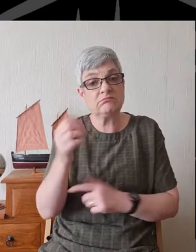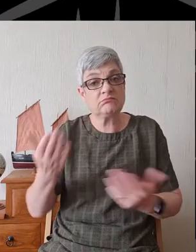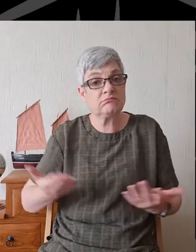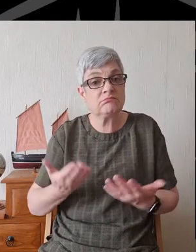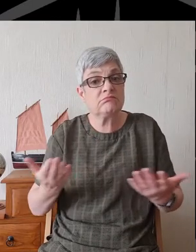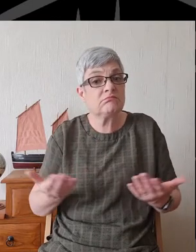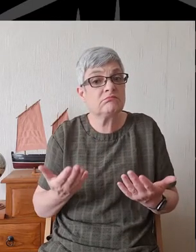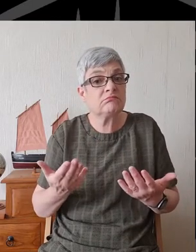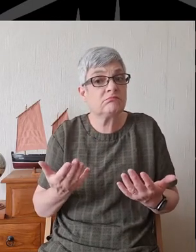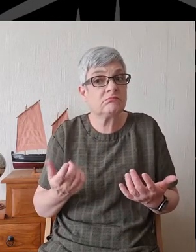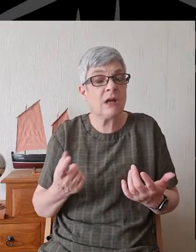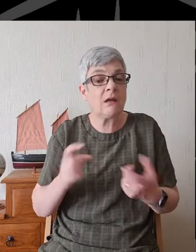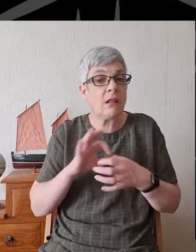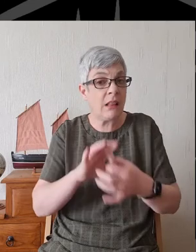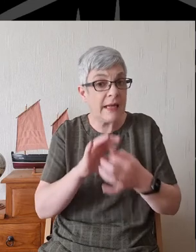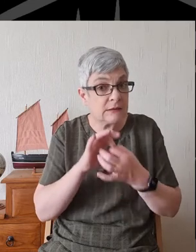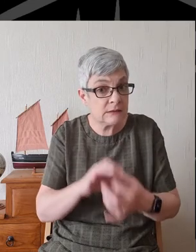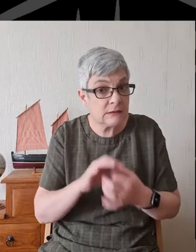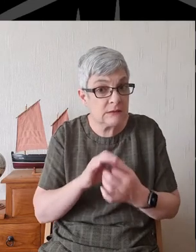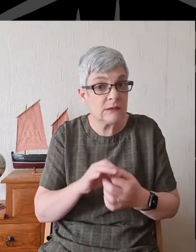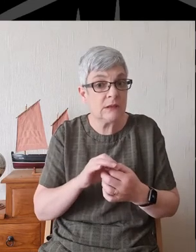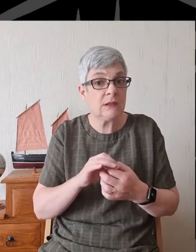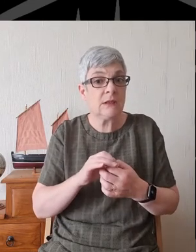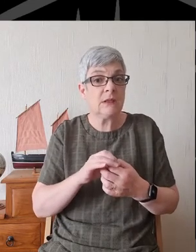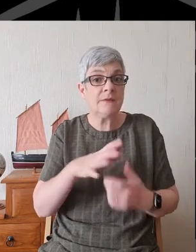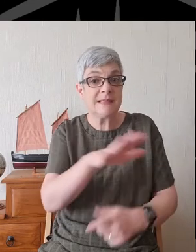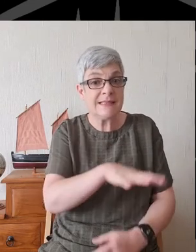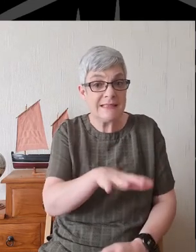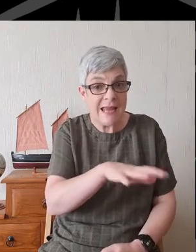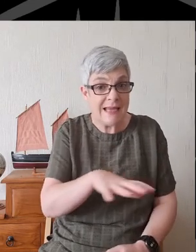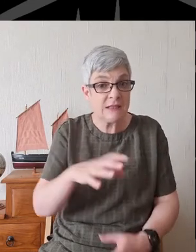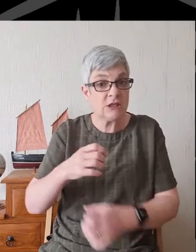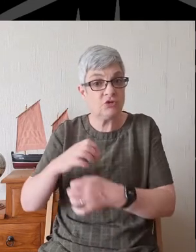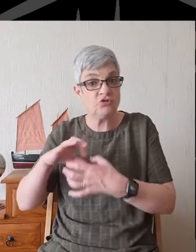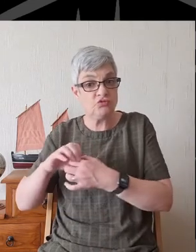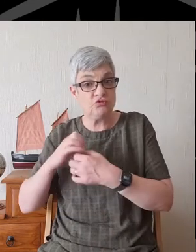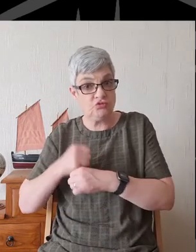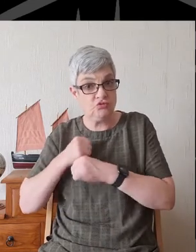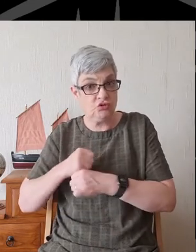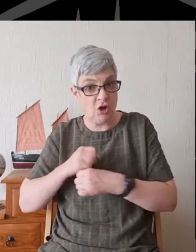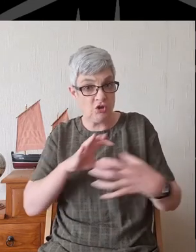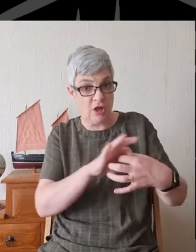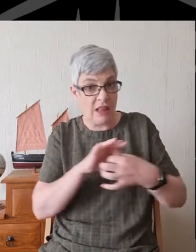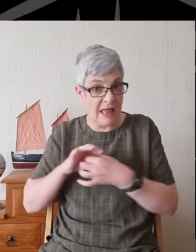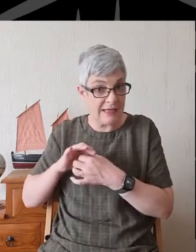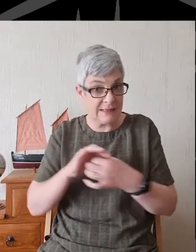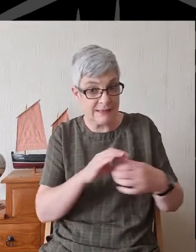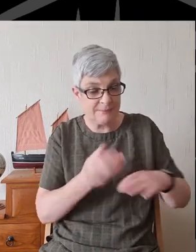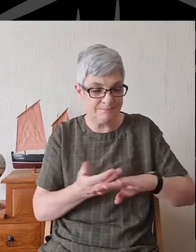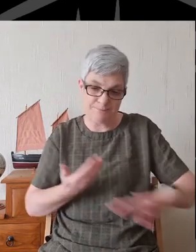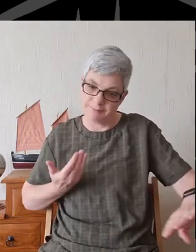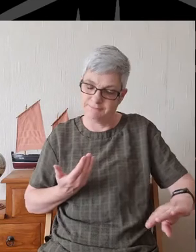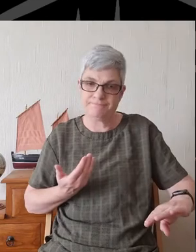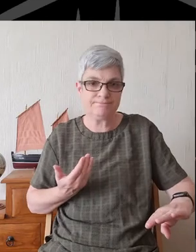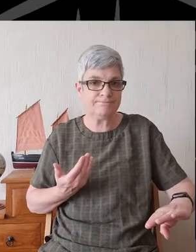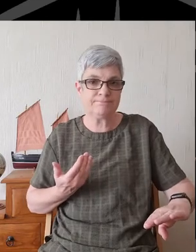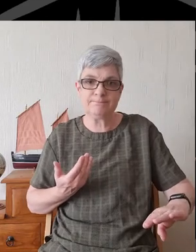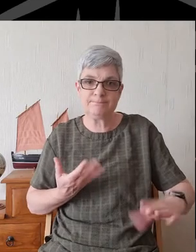established links between state and church have long been removed and diminished.